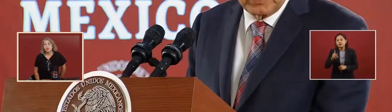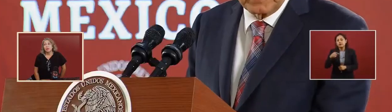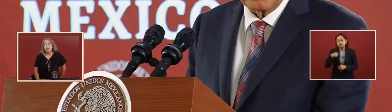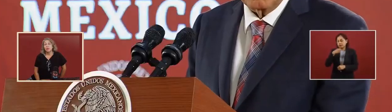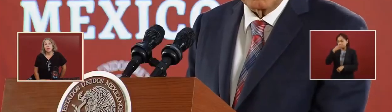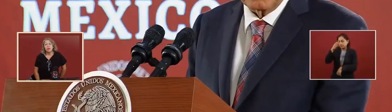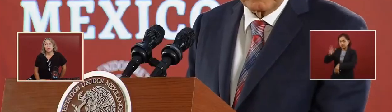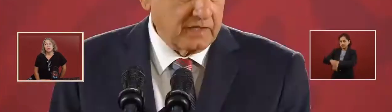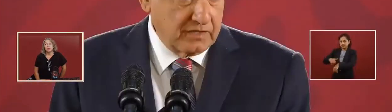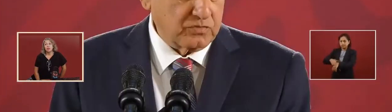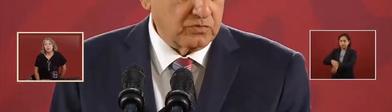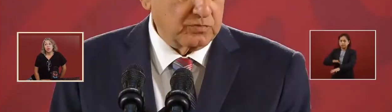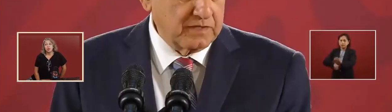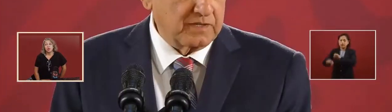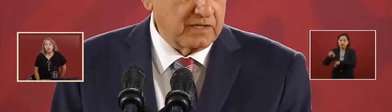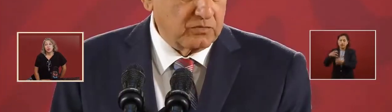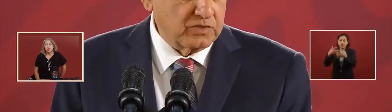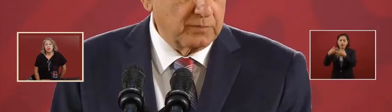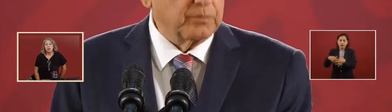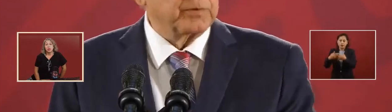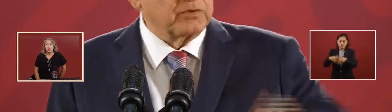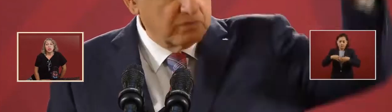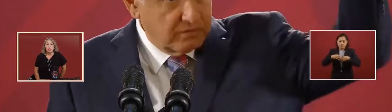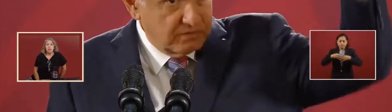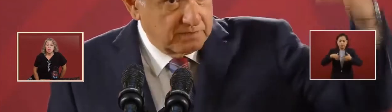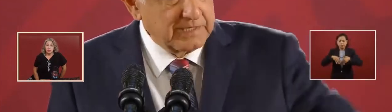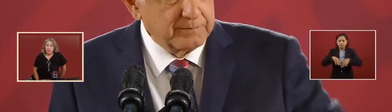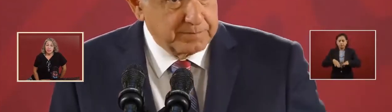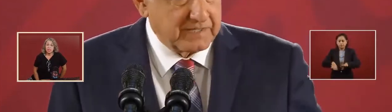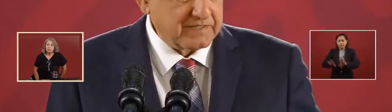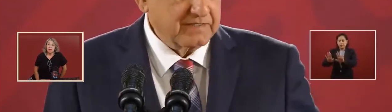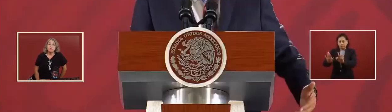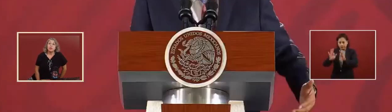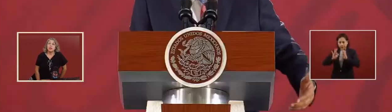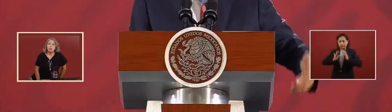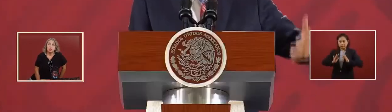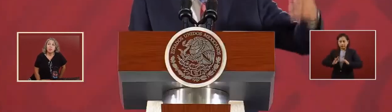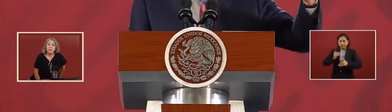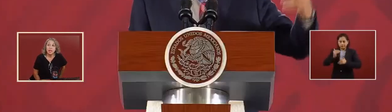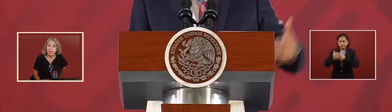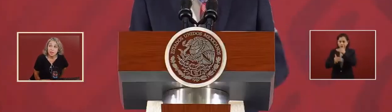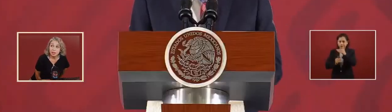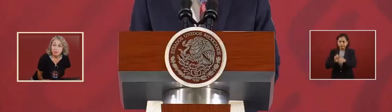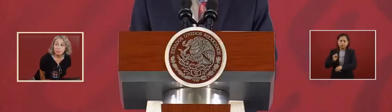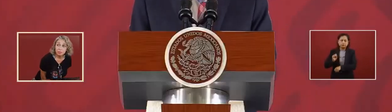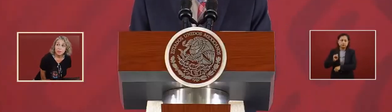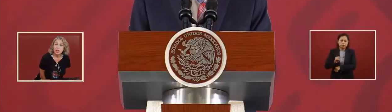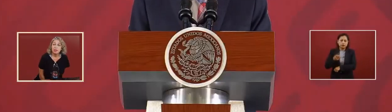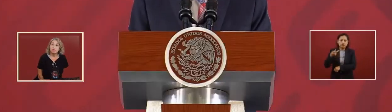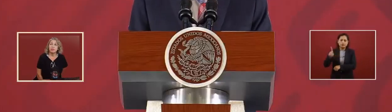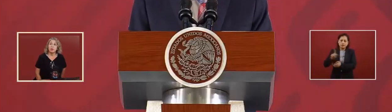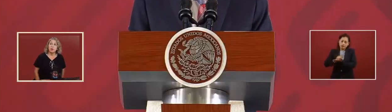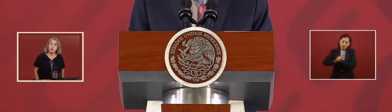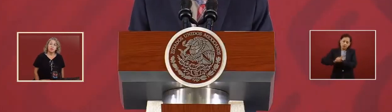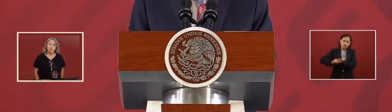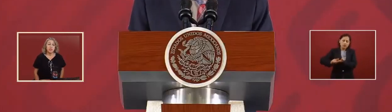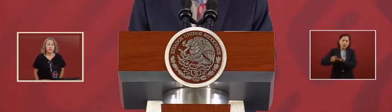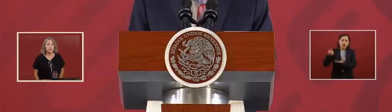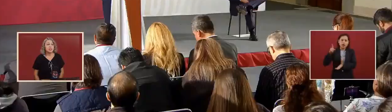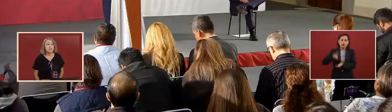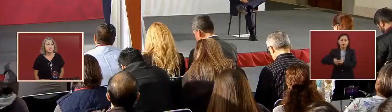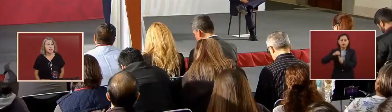and it may take some time but it will be cleaned up from corruption in these customs